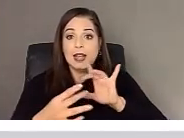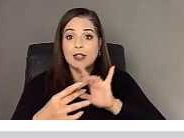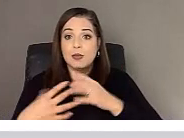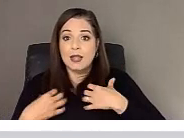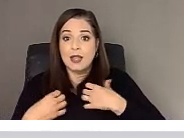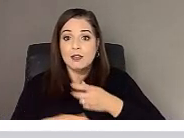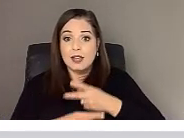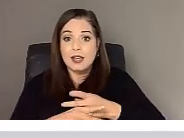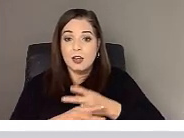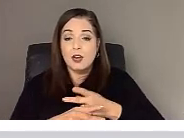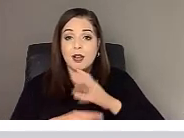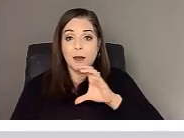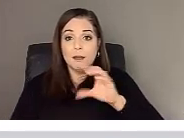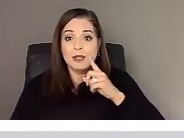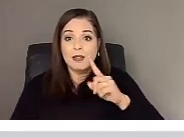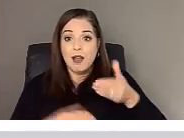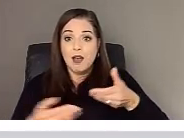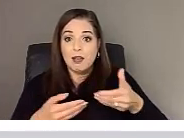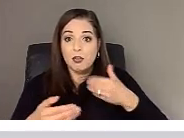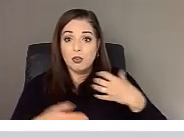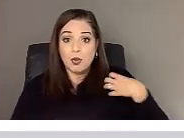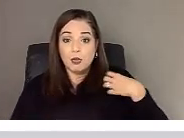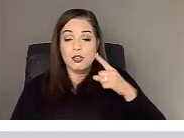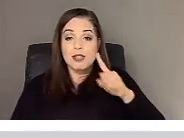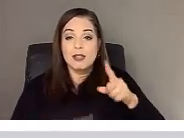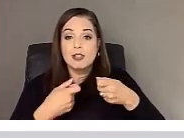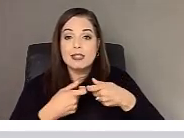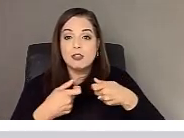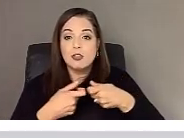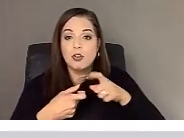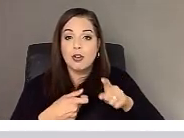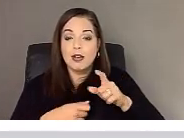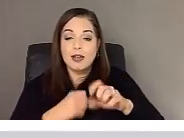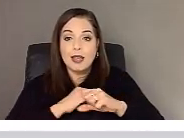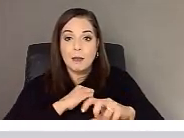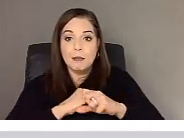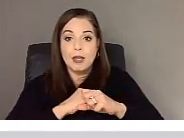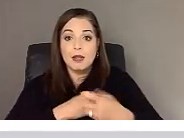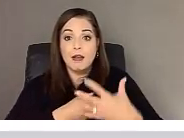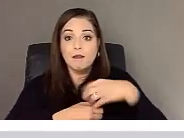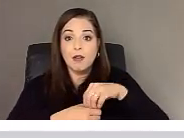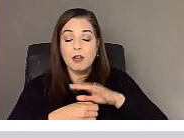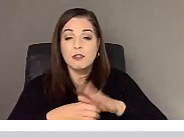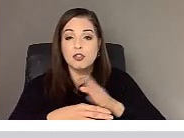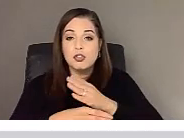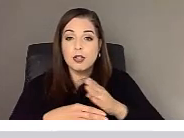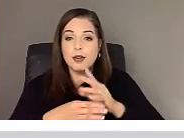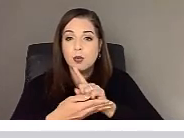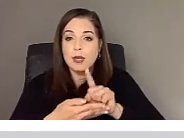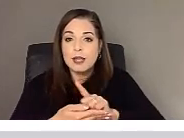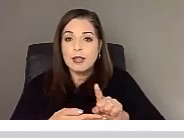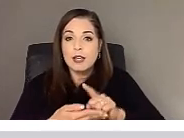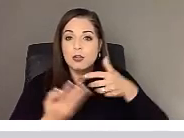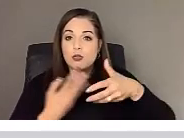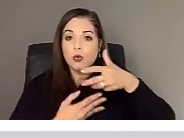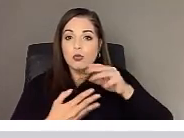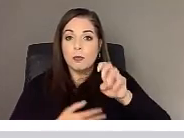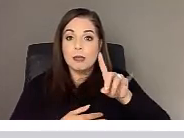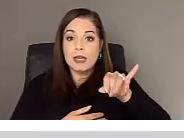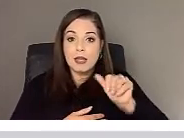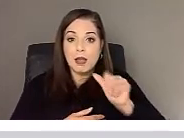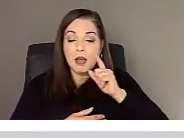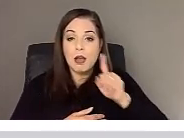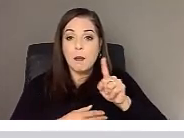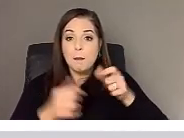coaches. And the organization's digital campaign involved sharing weekly social media posts about a new peer